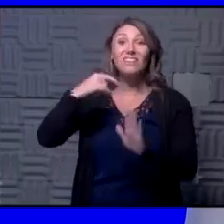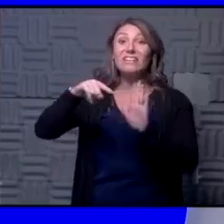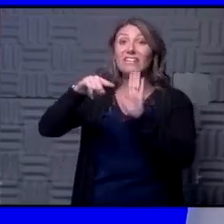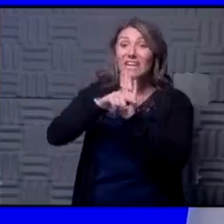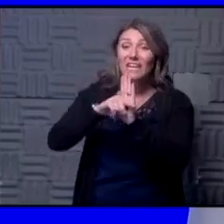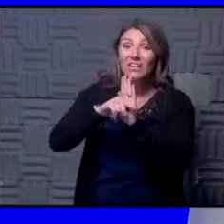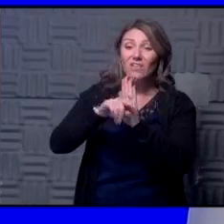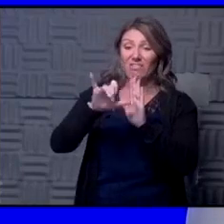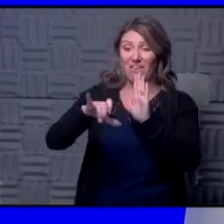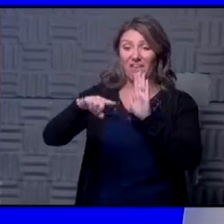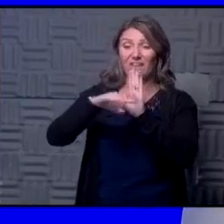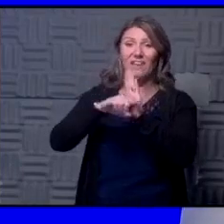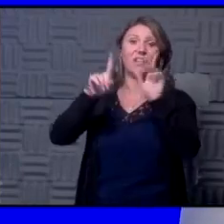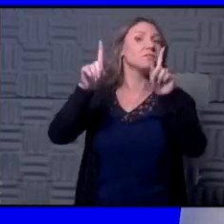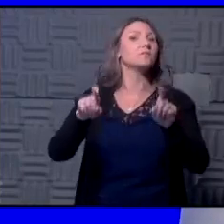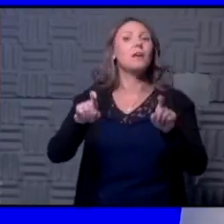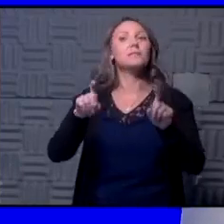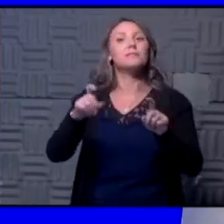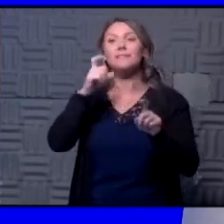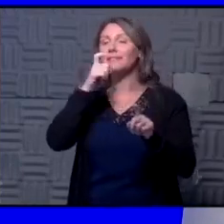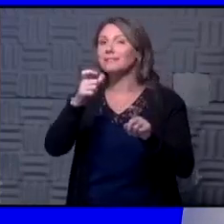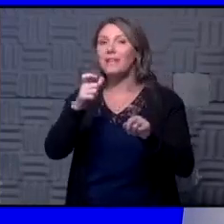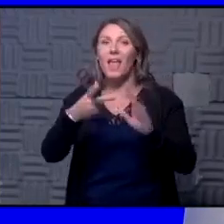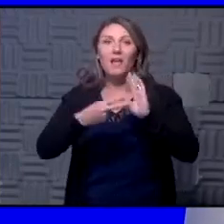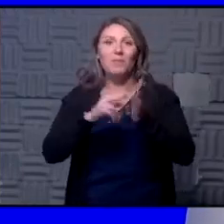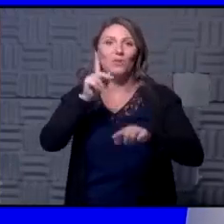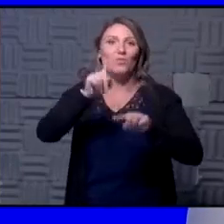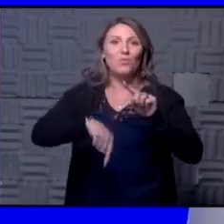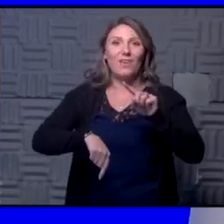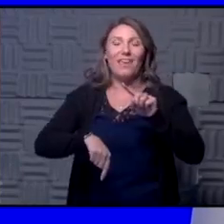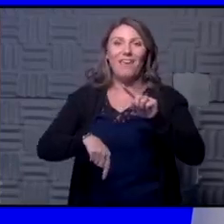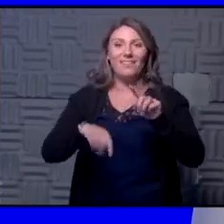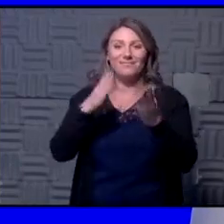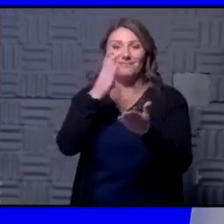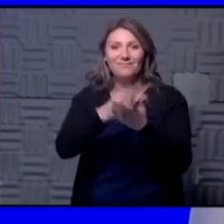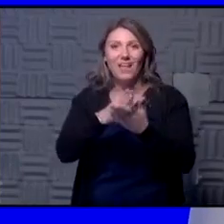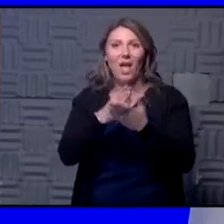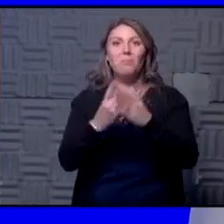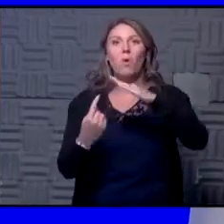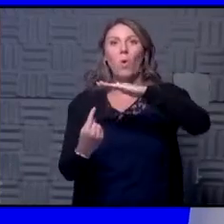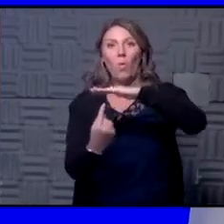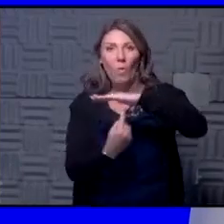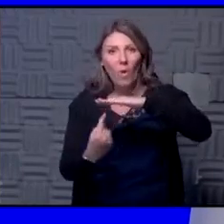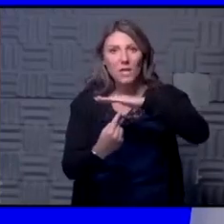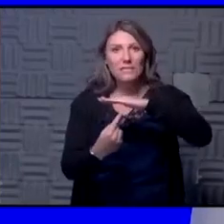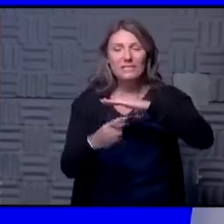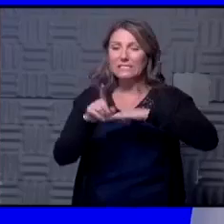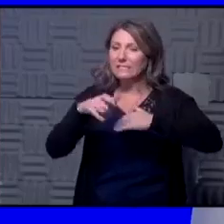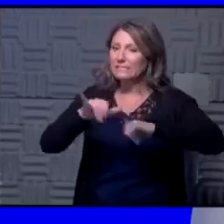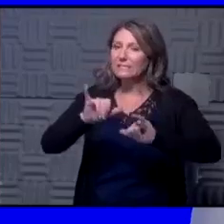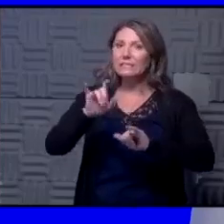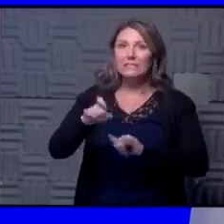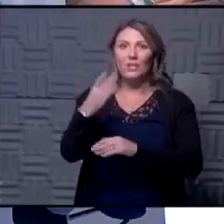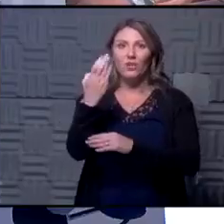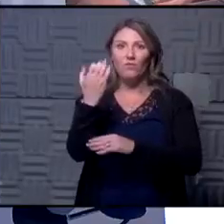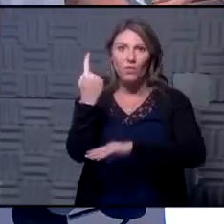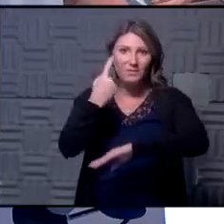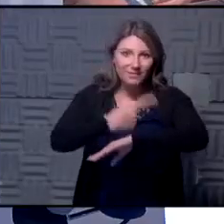that negative test still does not get you out of quarantine you still need to quarantine for that 14 days